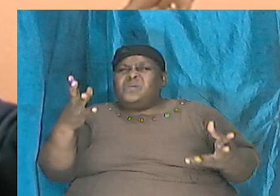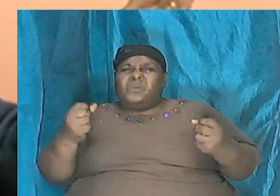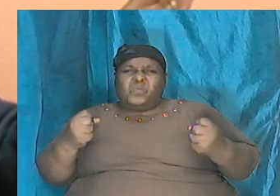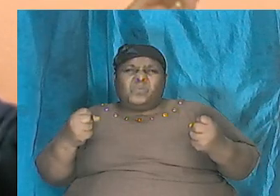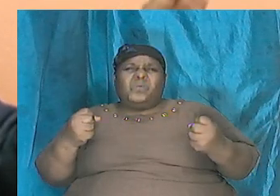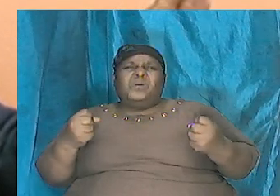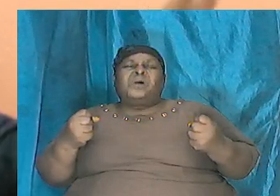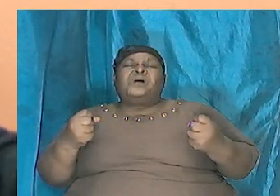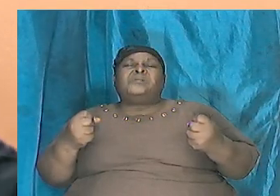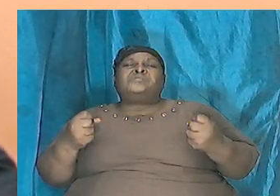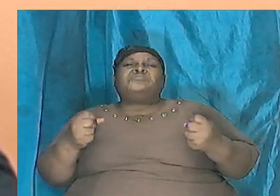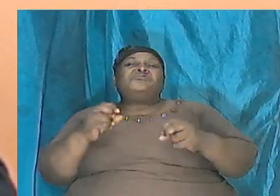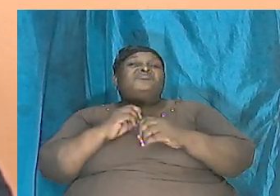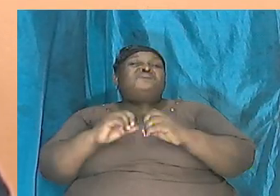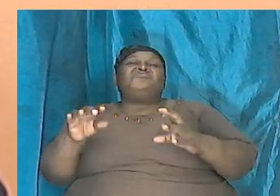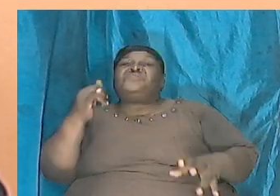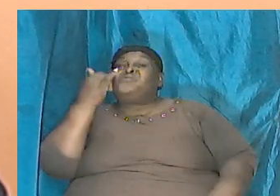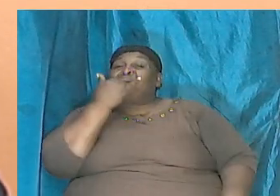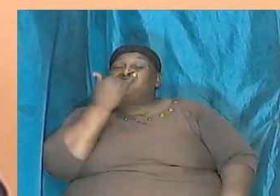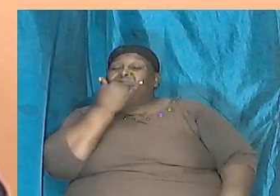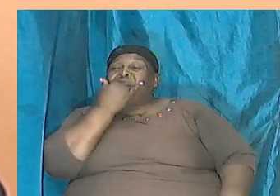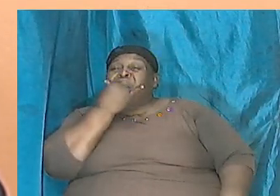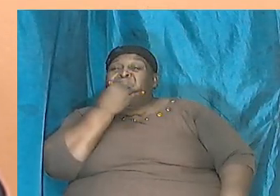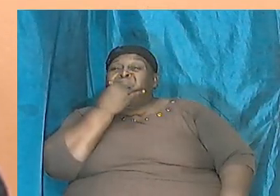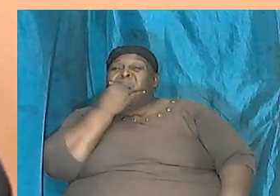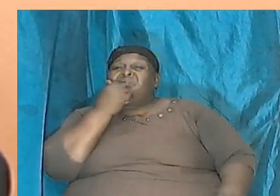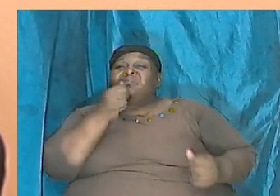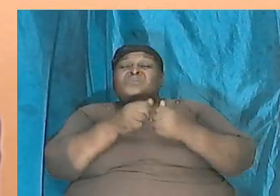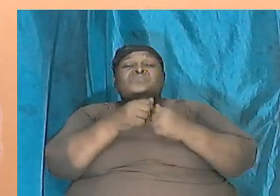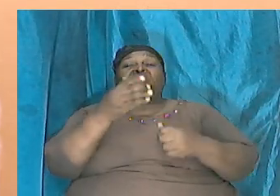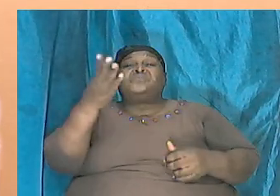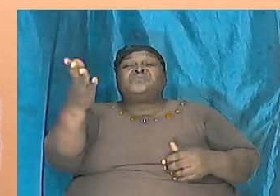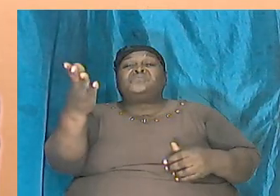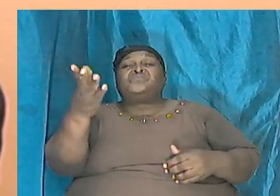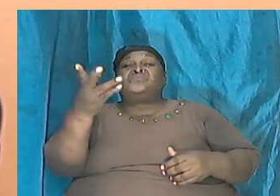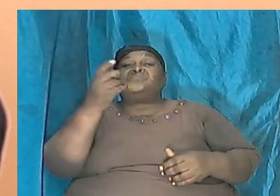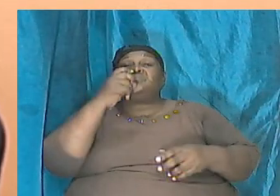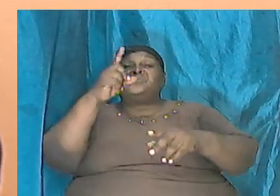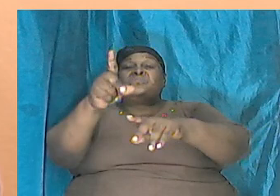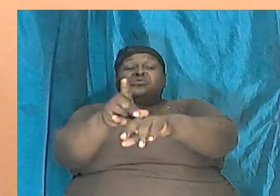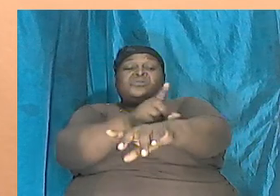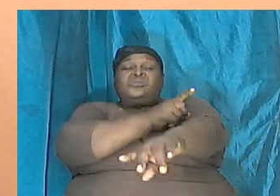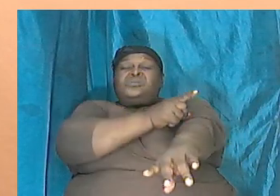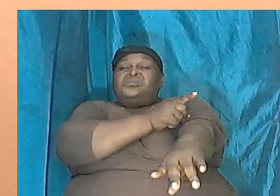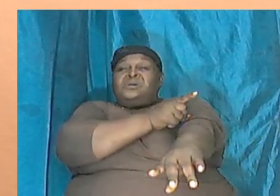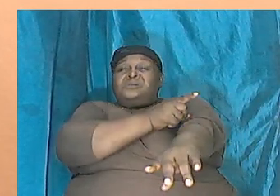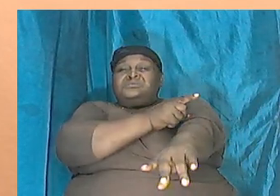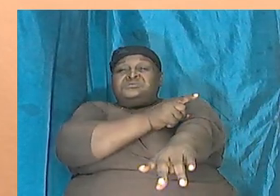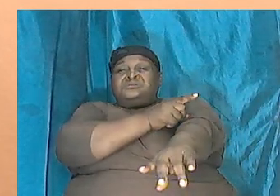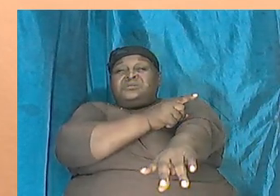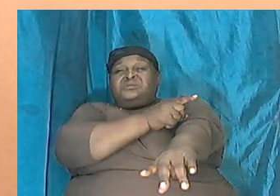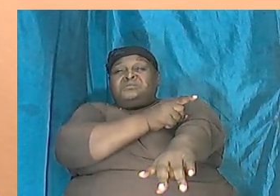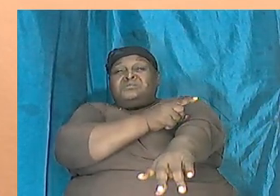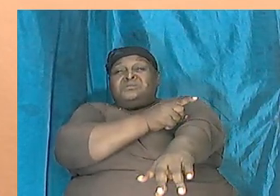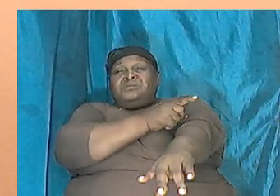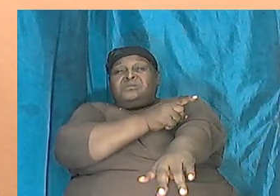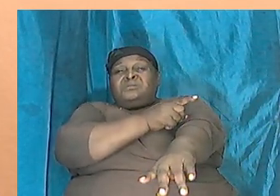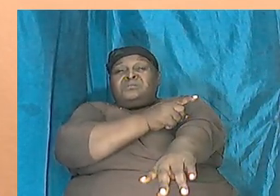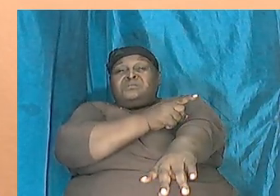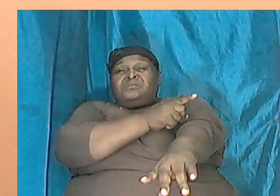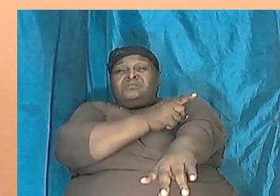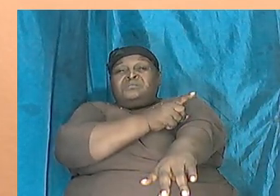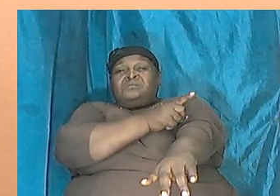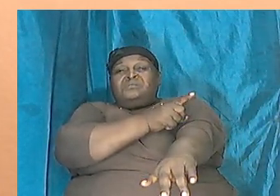our minds nothing is wrong with those who are dark skinned your